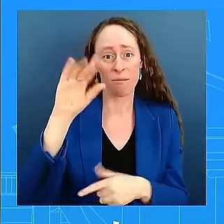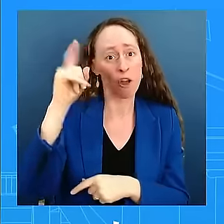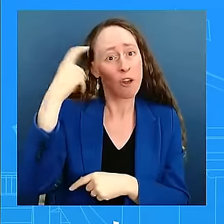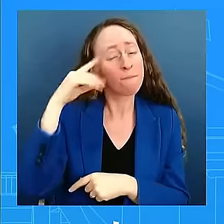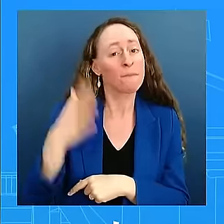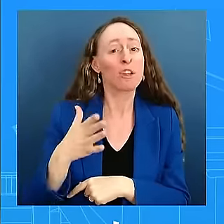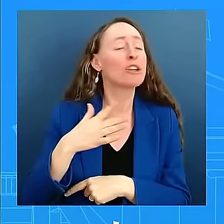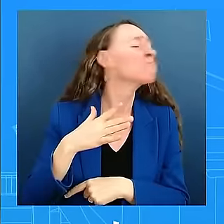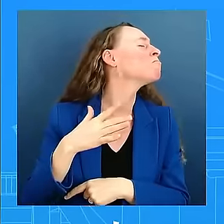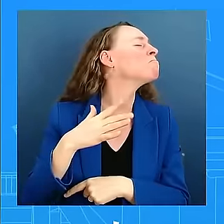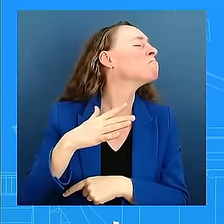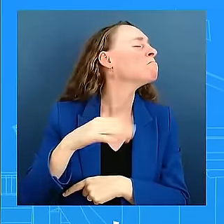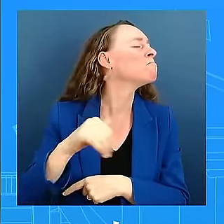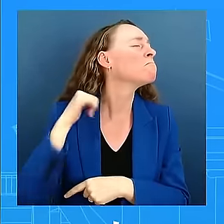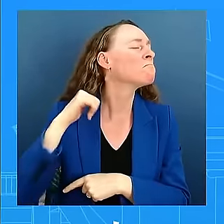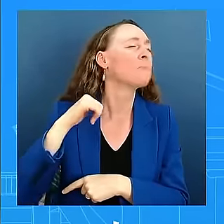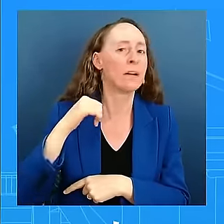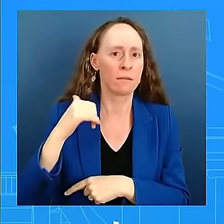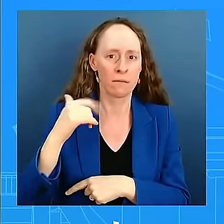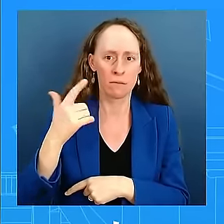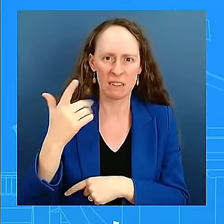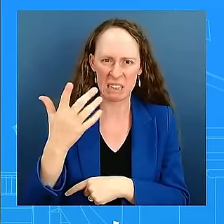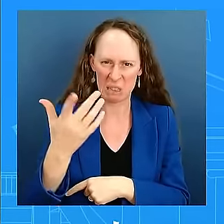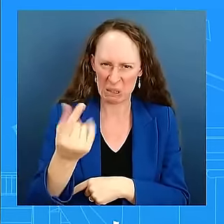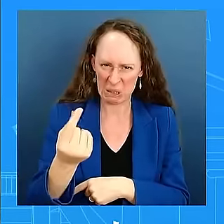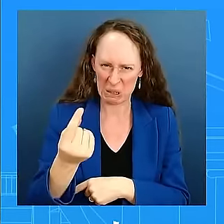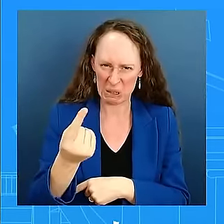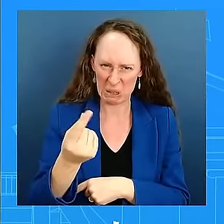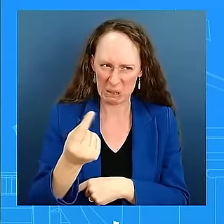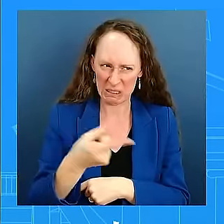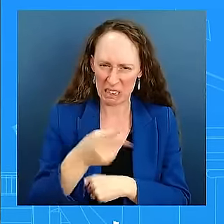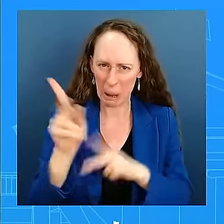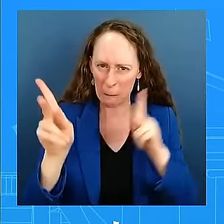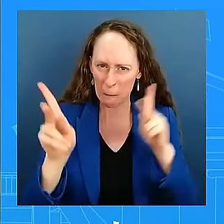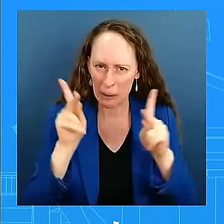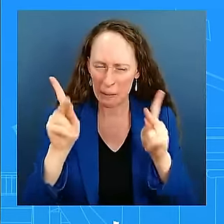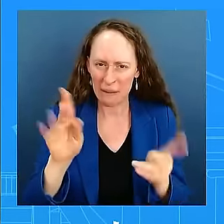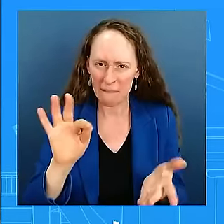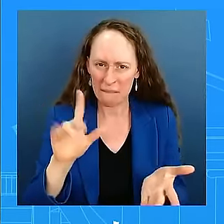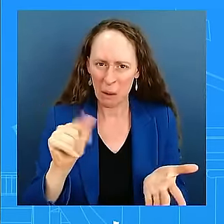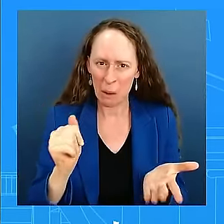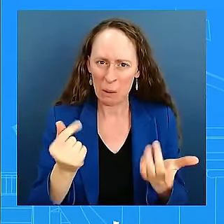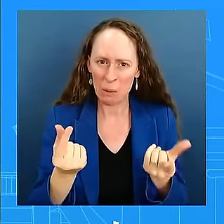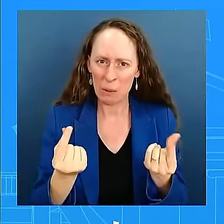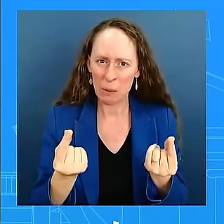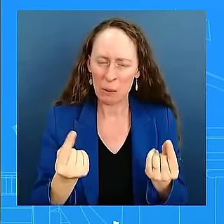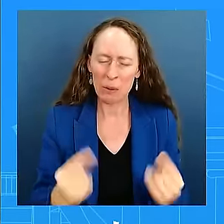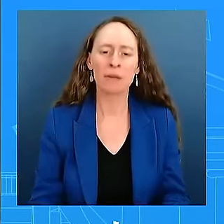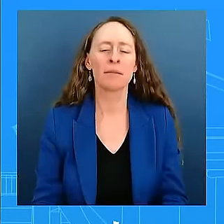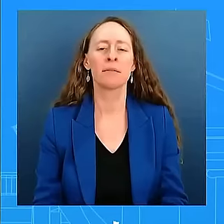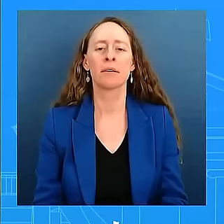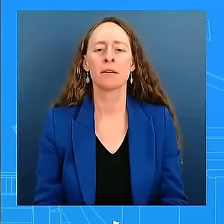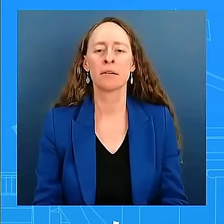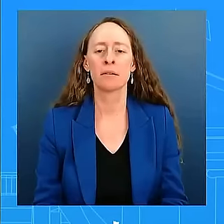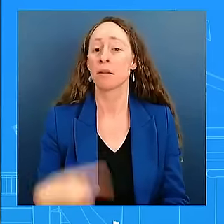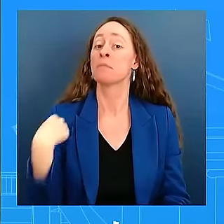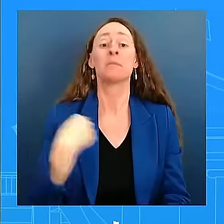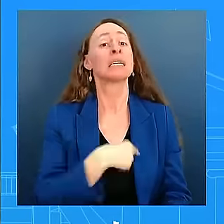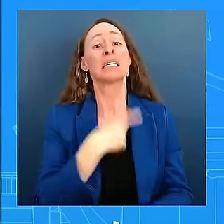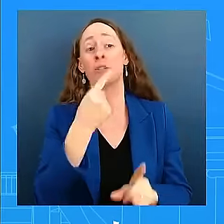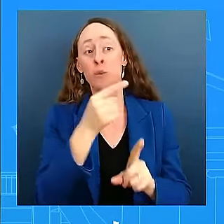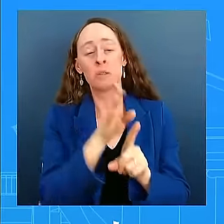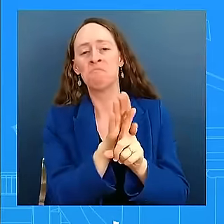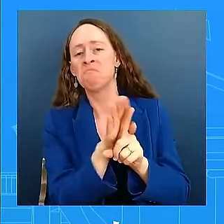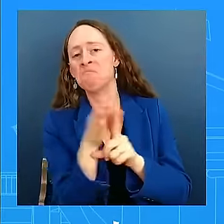what I can say. We have been talking to state and local officials on the ground. And I think that's important. Over 15 local